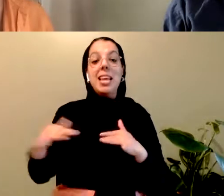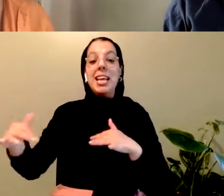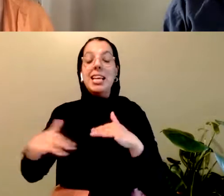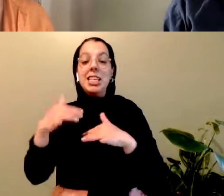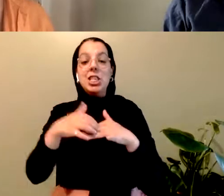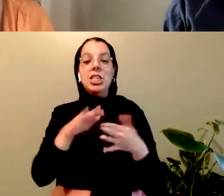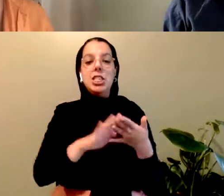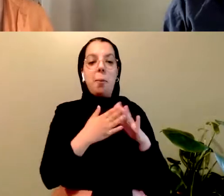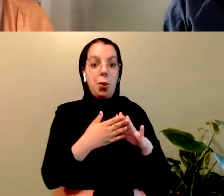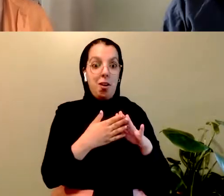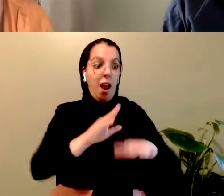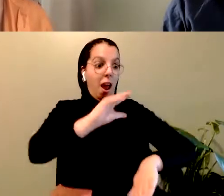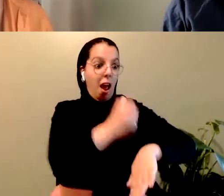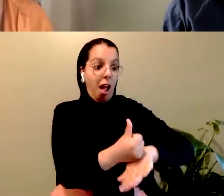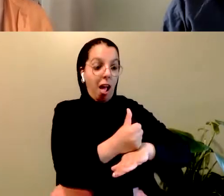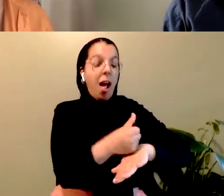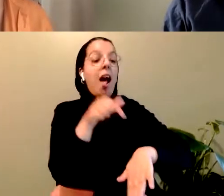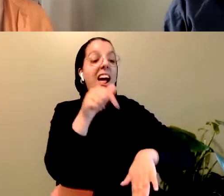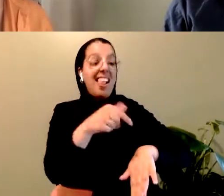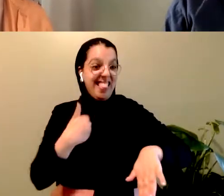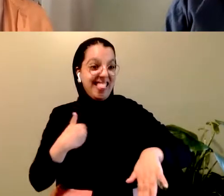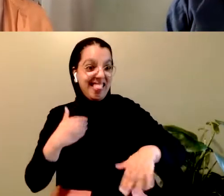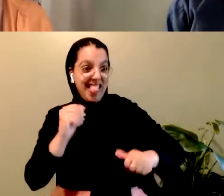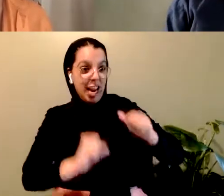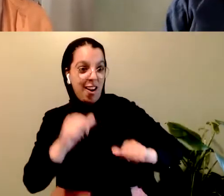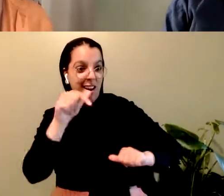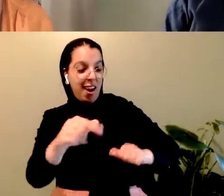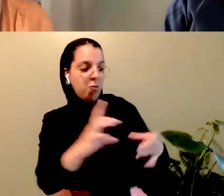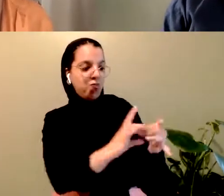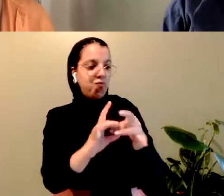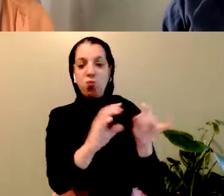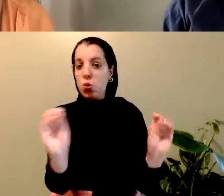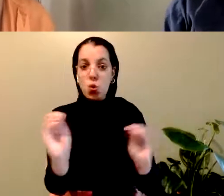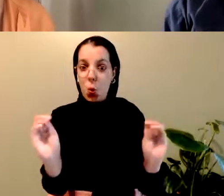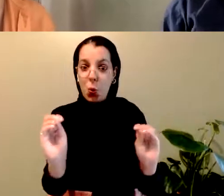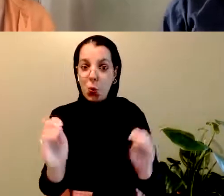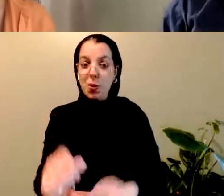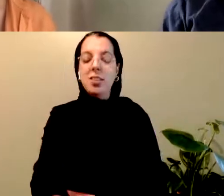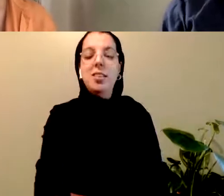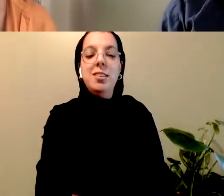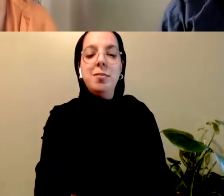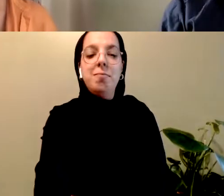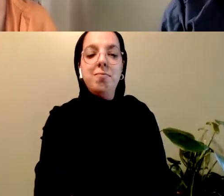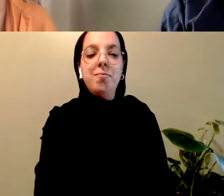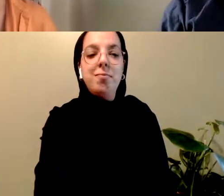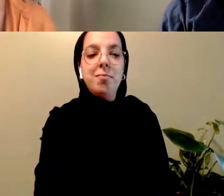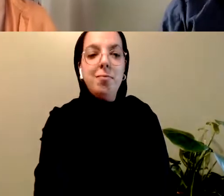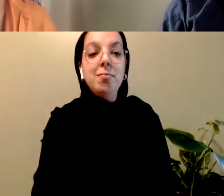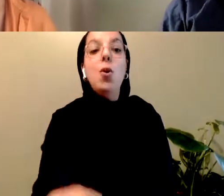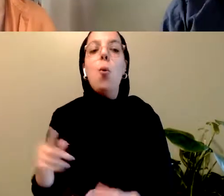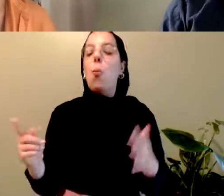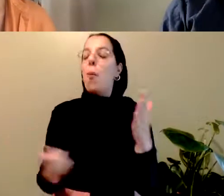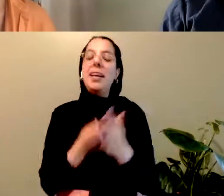upon whose lands our theaters occupy. I once had an artistic director from a large regional theater,